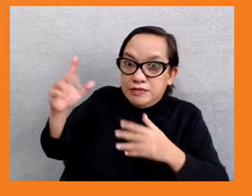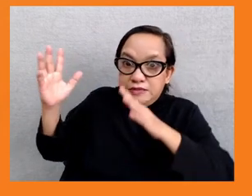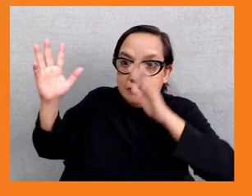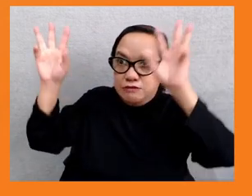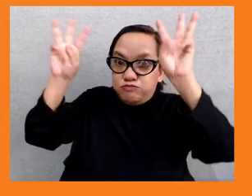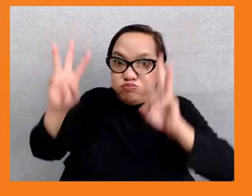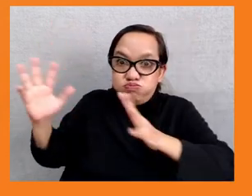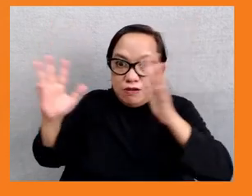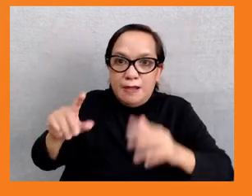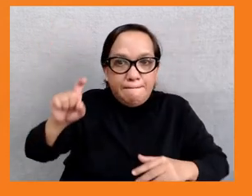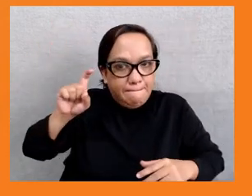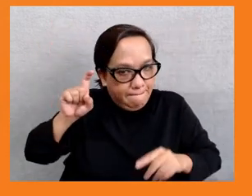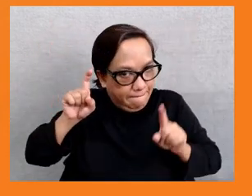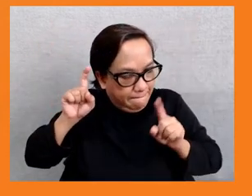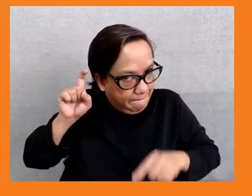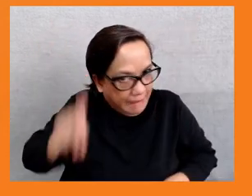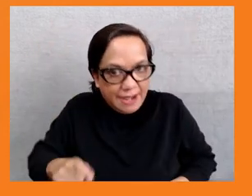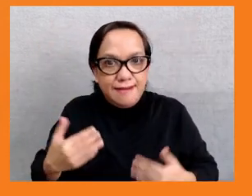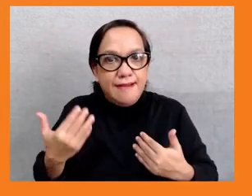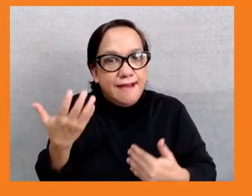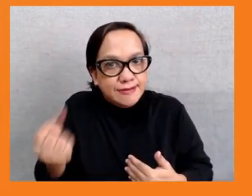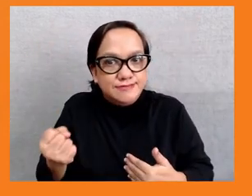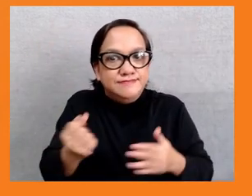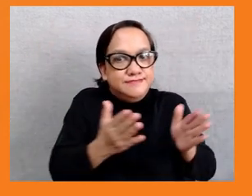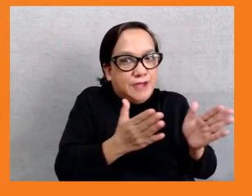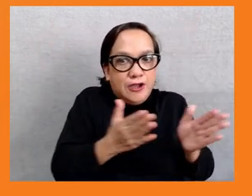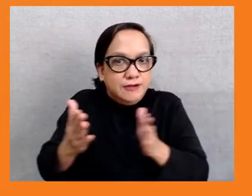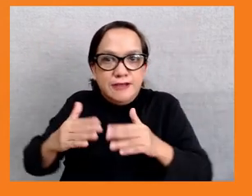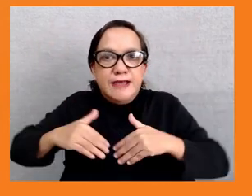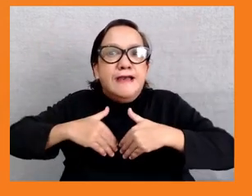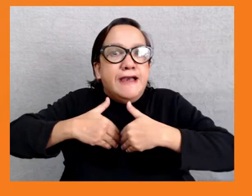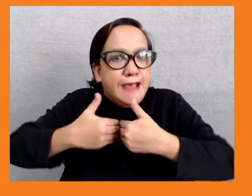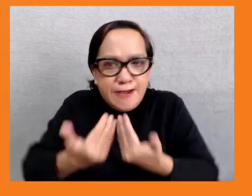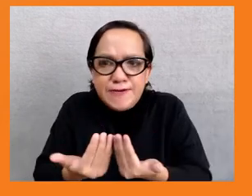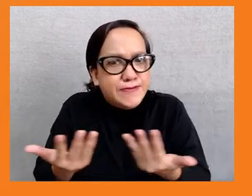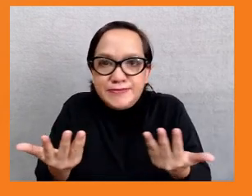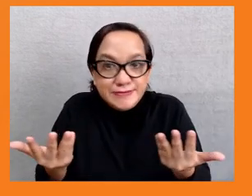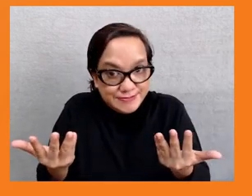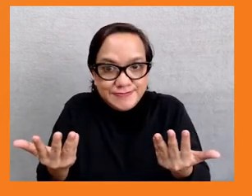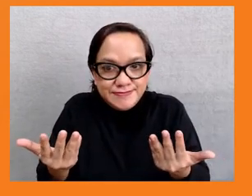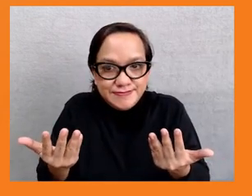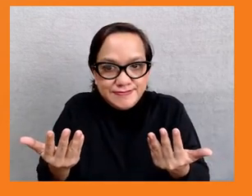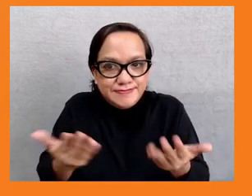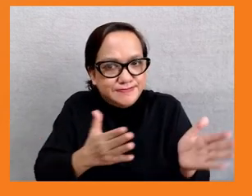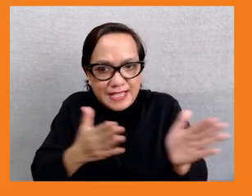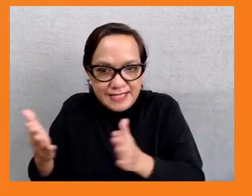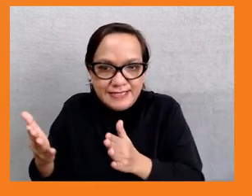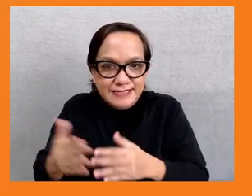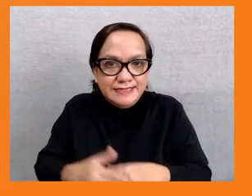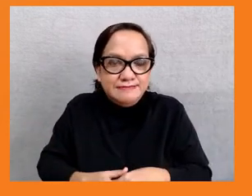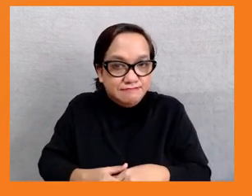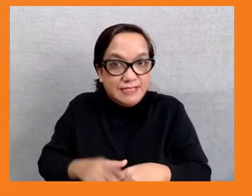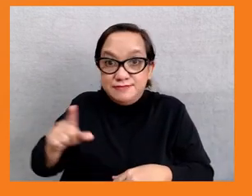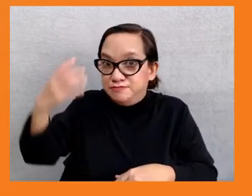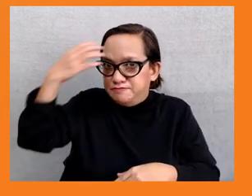adaptation. And so those are all different ways I think that we have to make progress in addressing these types of natural